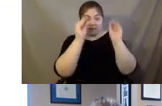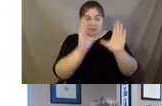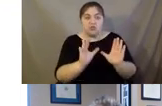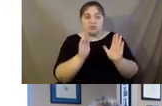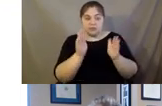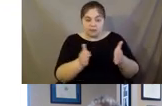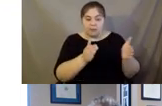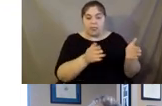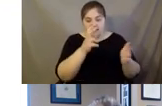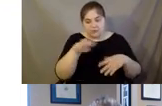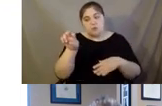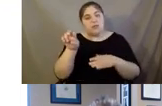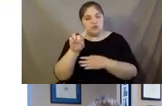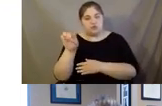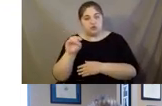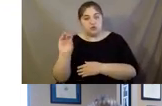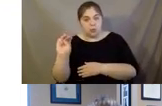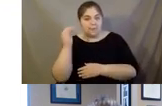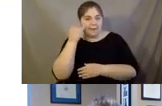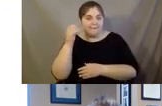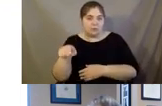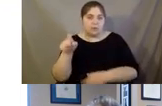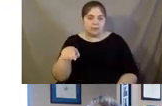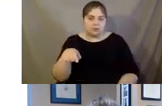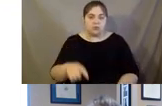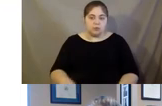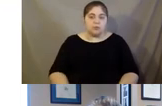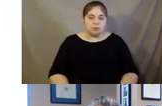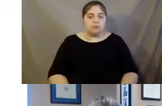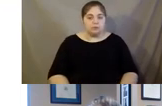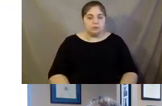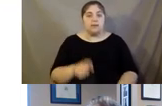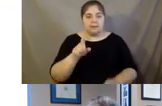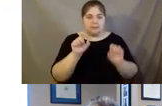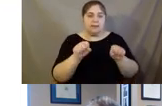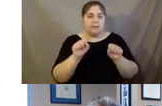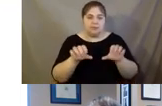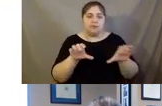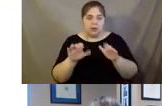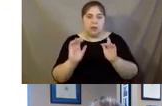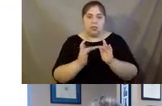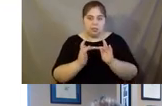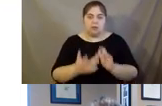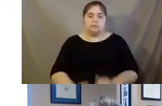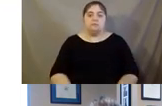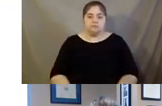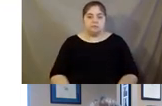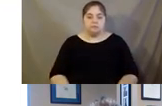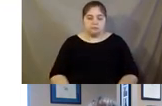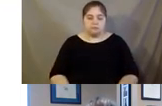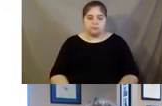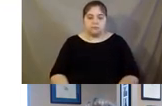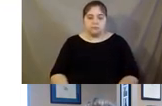be able to pivot quickly. If you are offering a class, also needs to be something that we can do. So, if we have to,